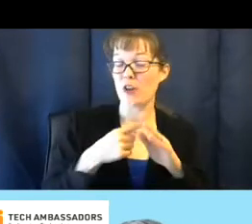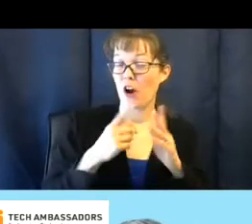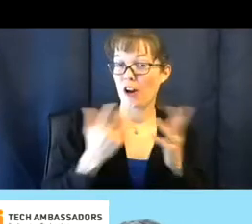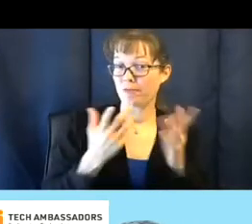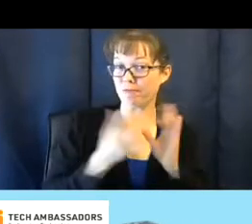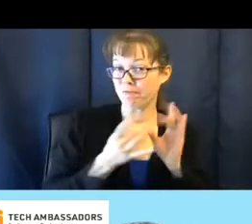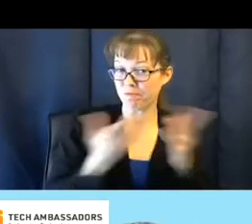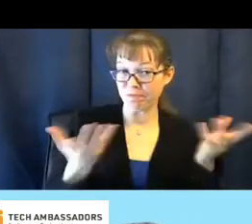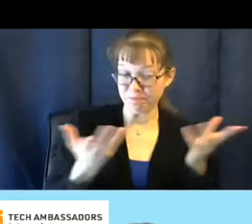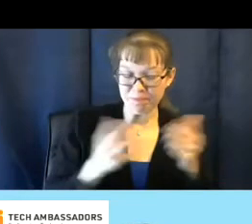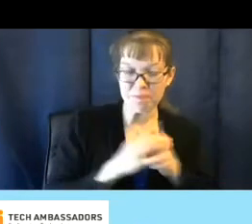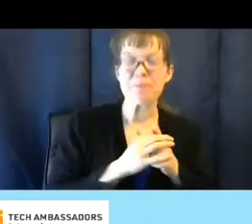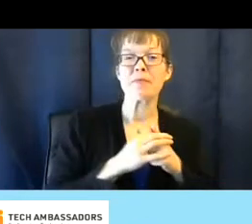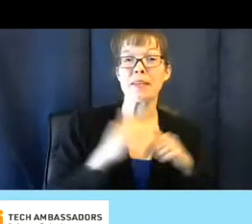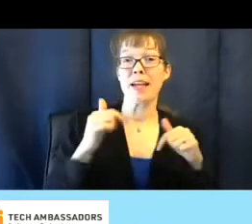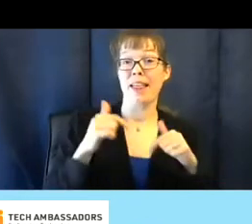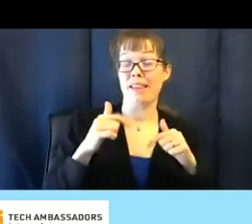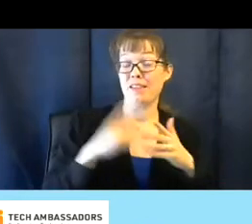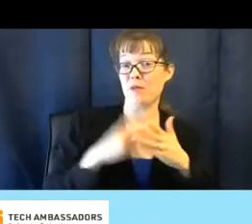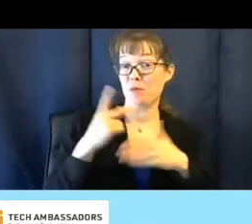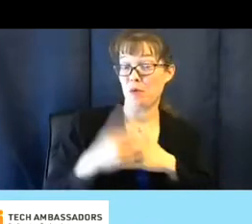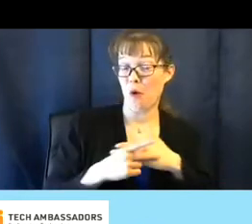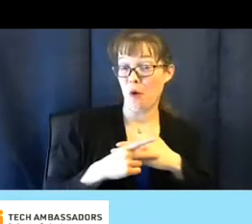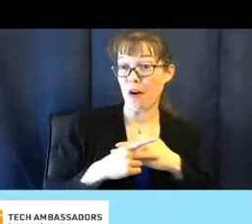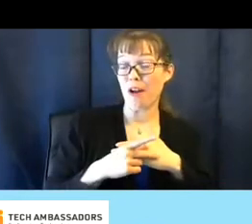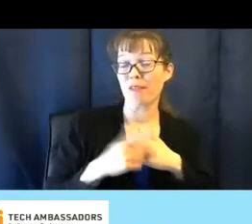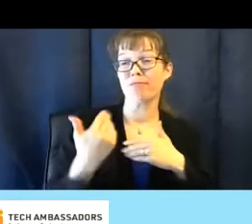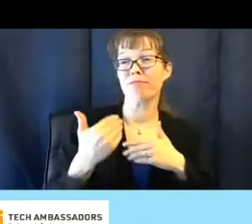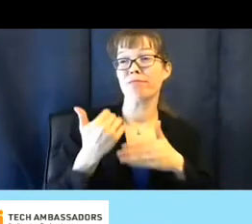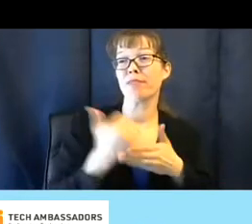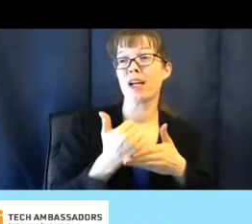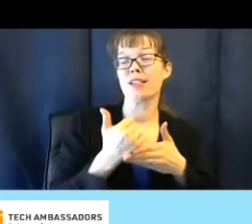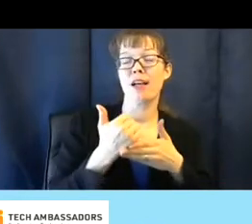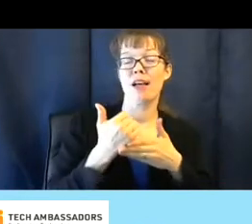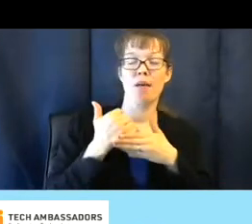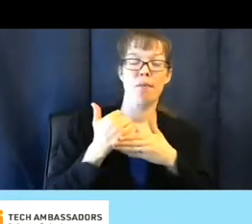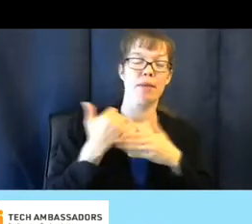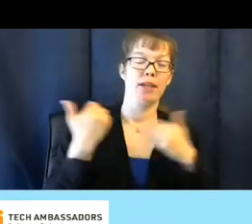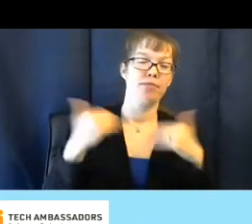that this program has helped me so much.